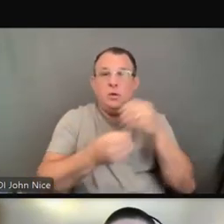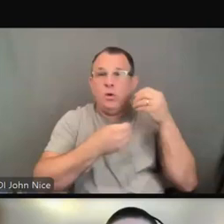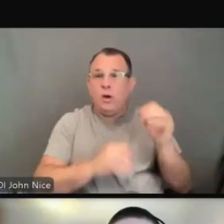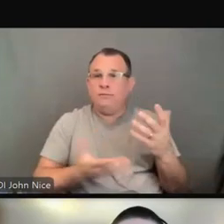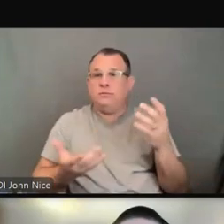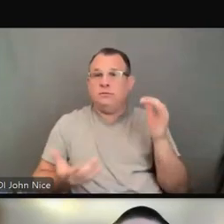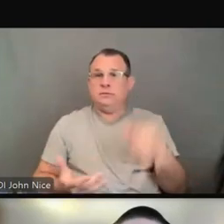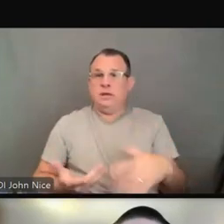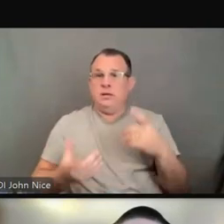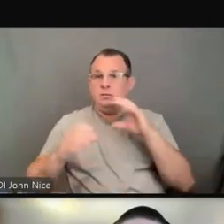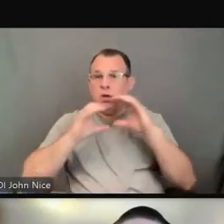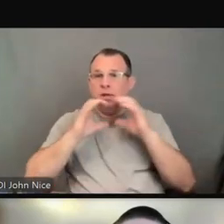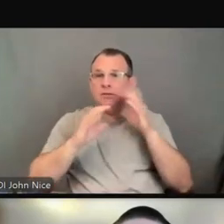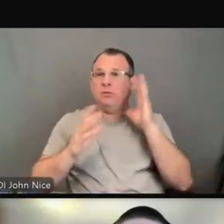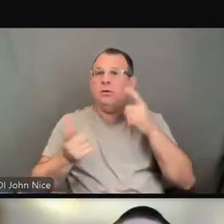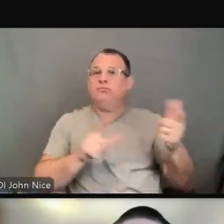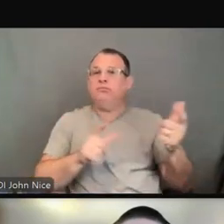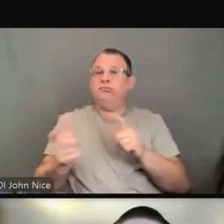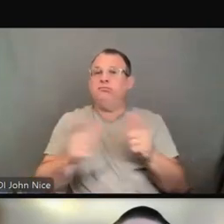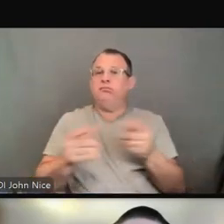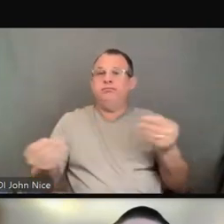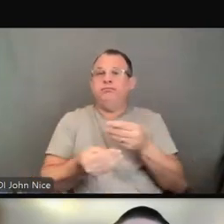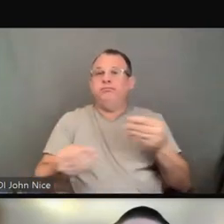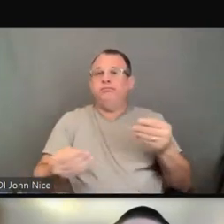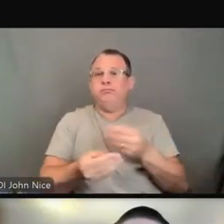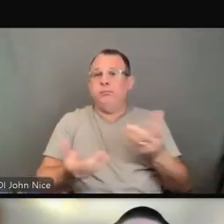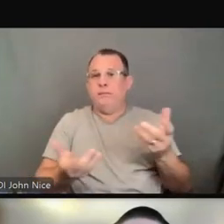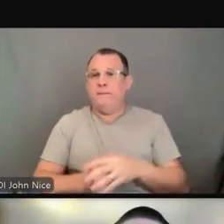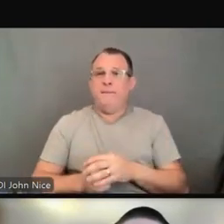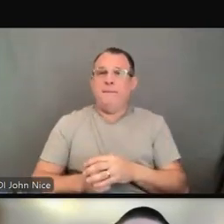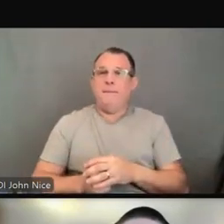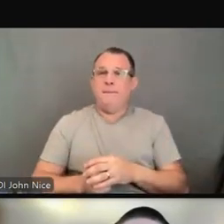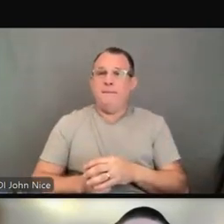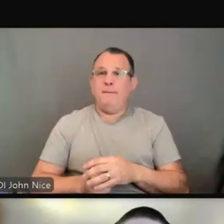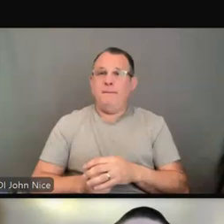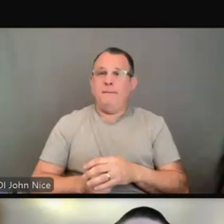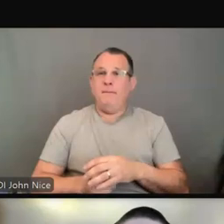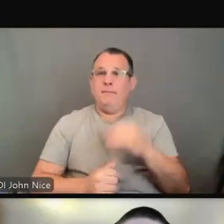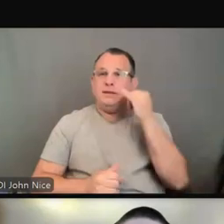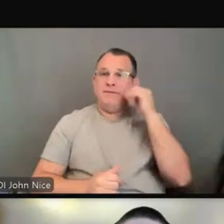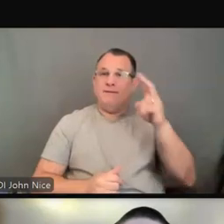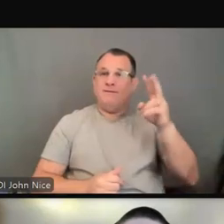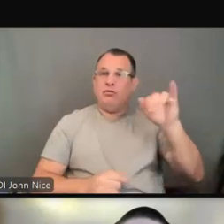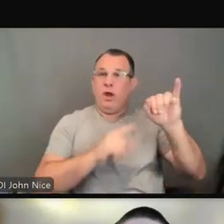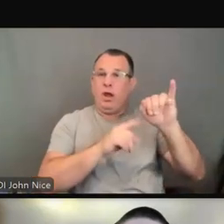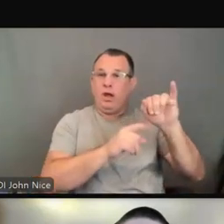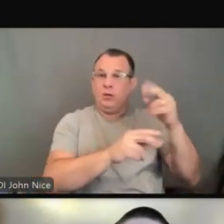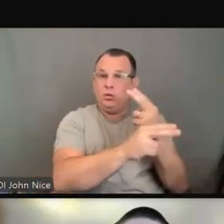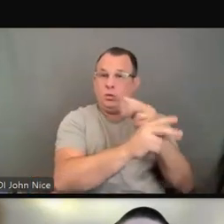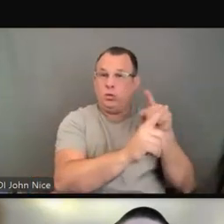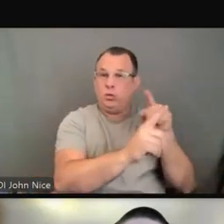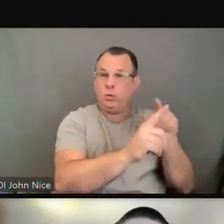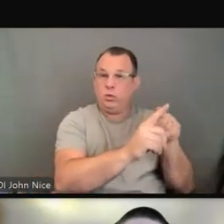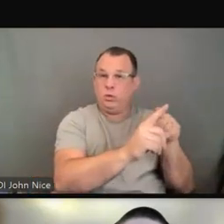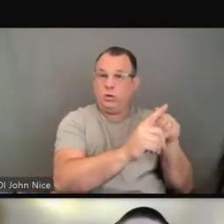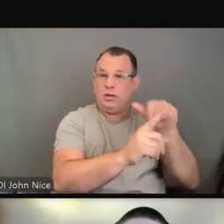What is important to remember, if VRI is chosen as the auxiliary aid or service, service,